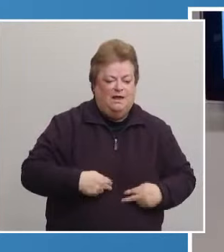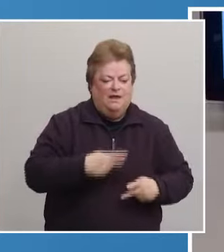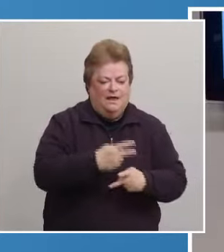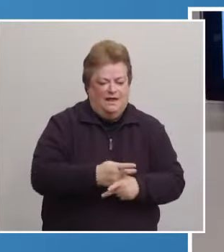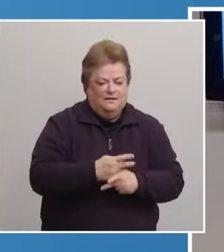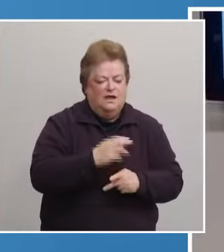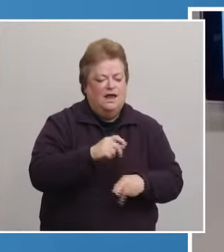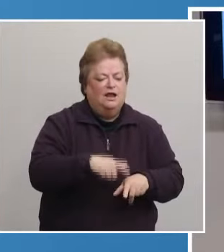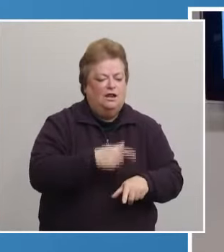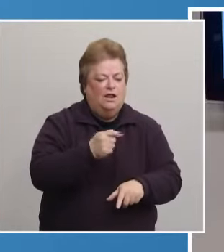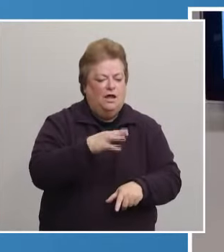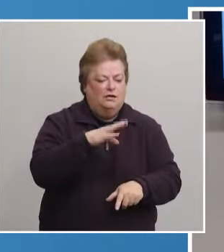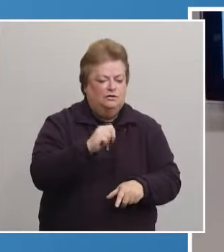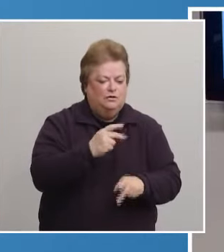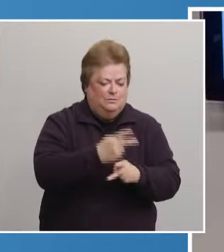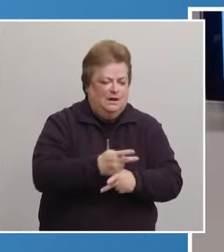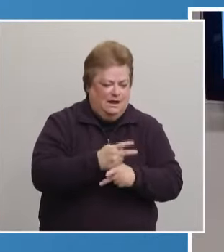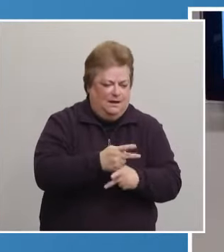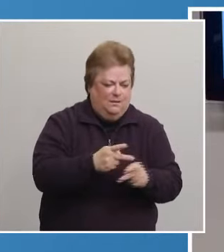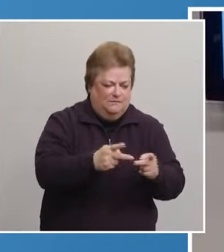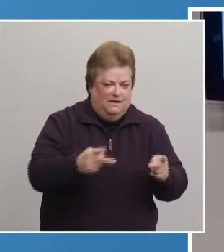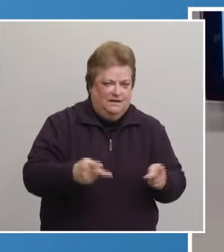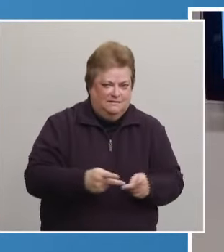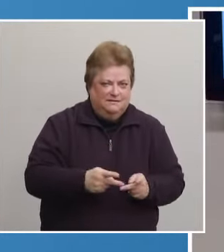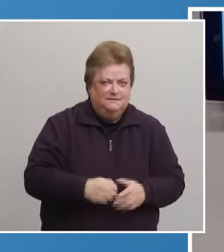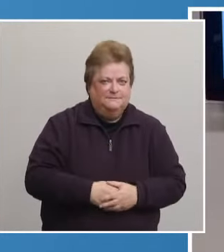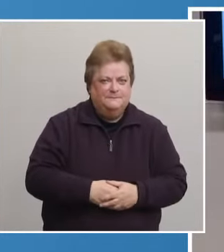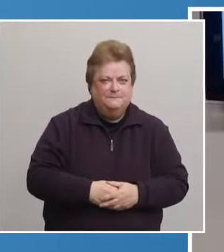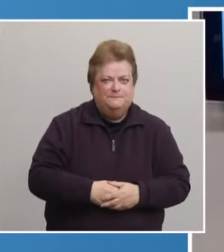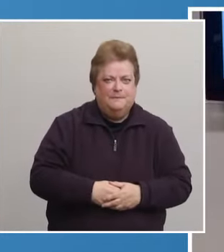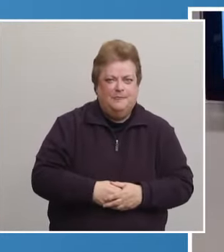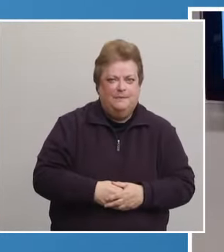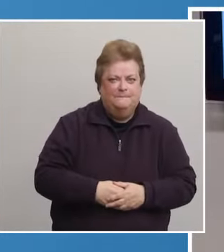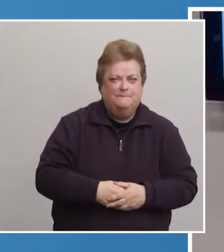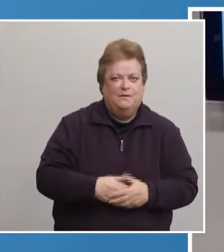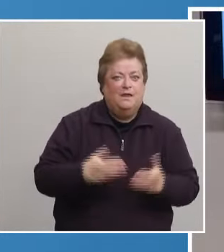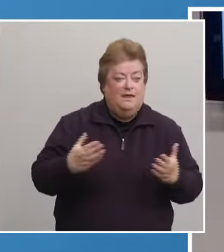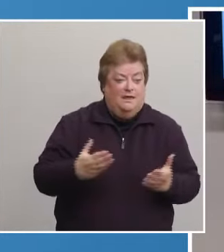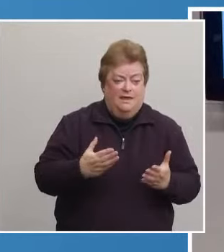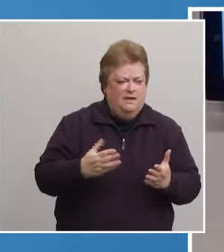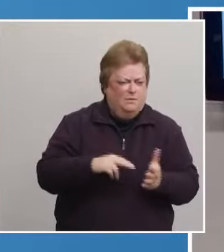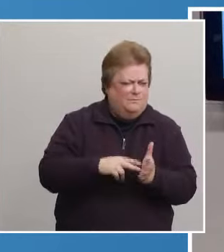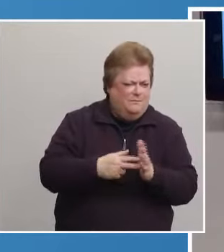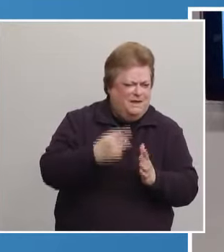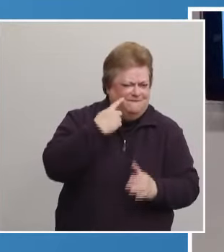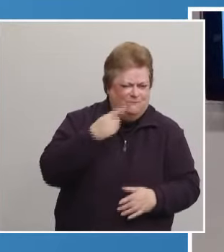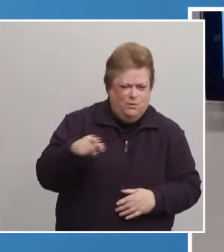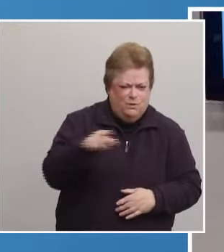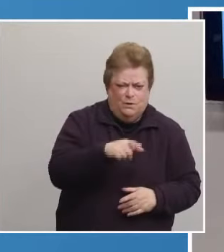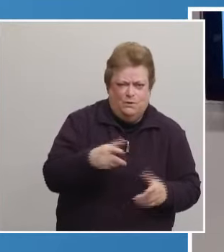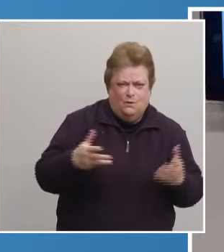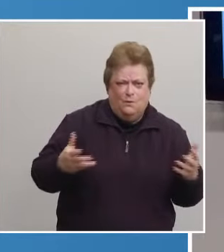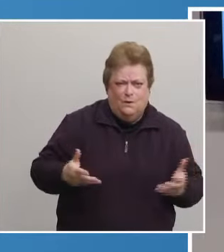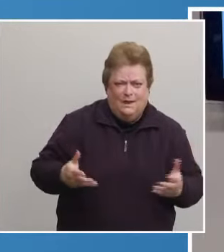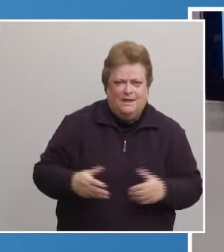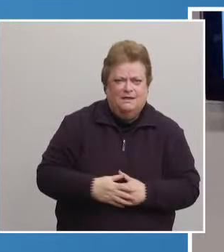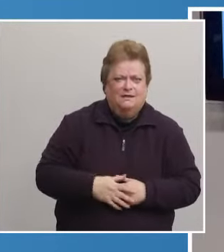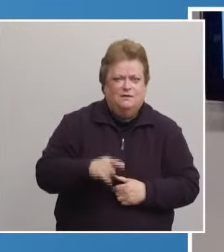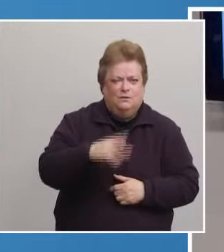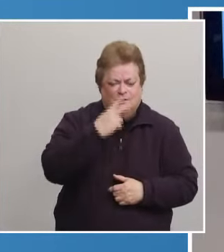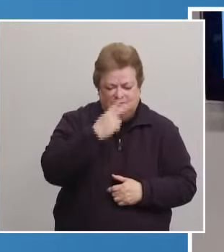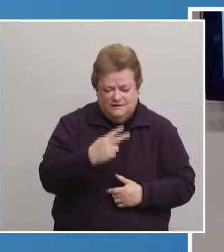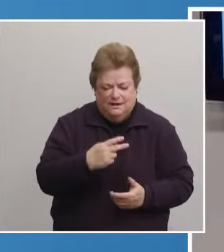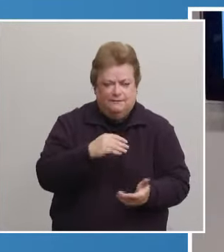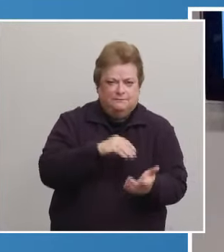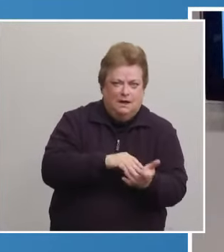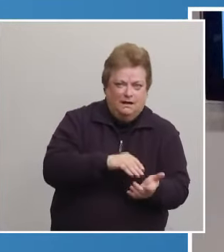-term care and assisted living residents. Here's what that means for you. You will see your physician, nurse, dentist,